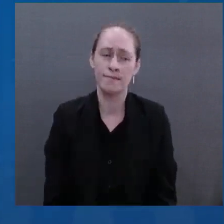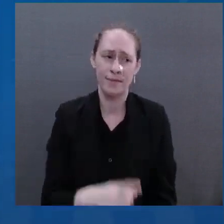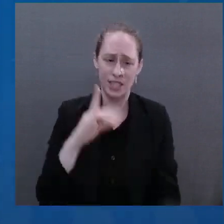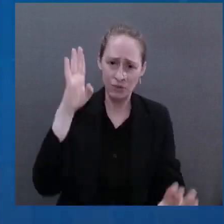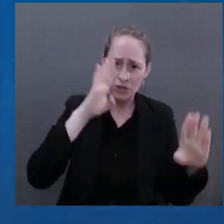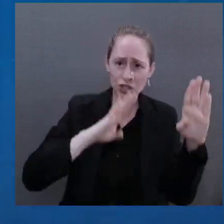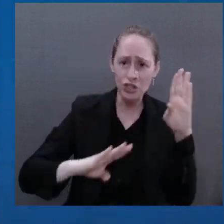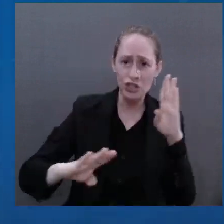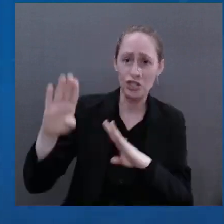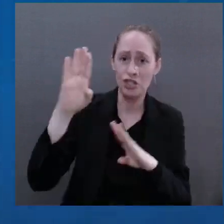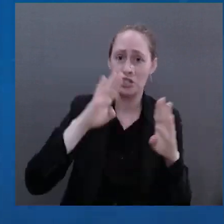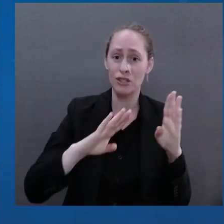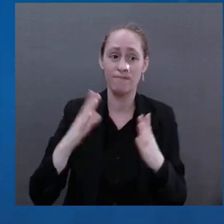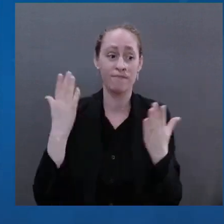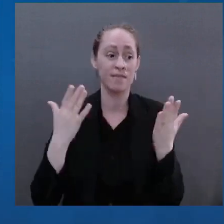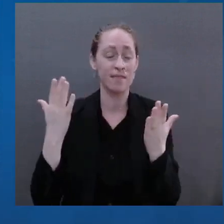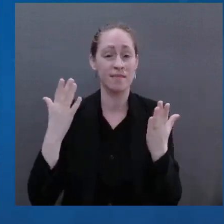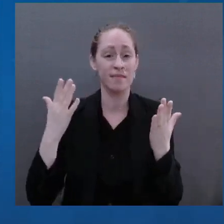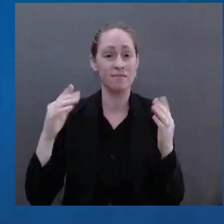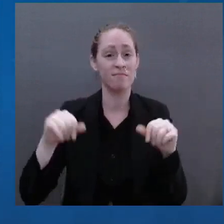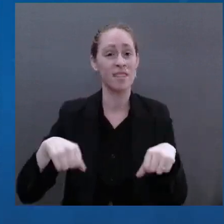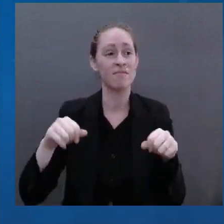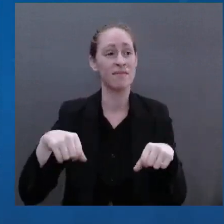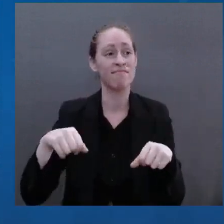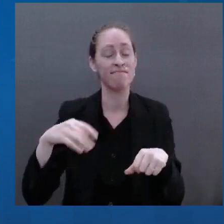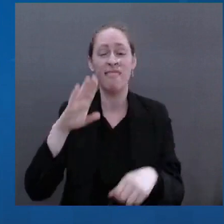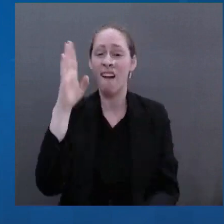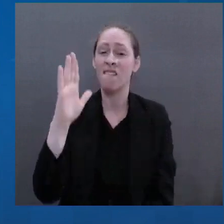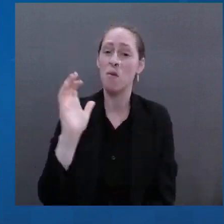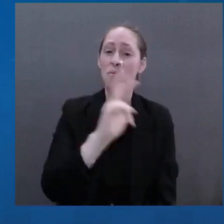that this is happening all over again.